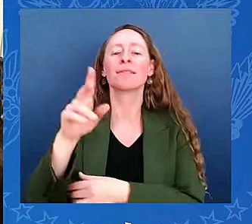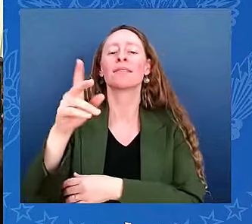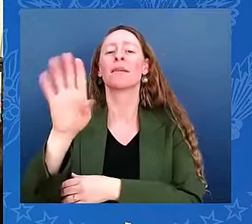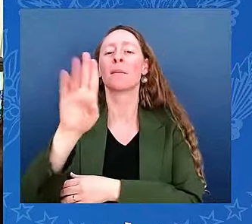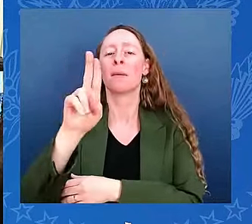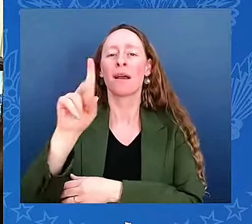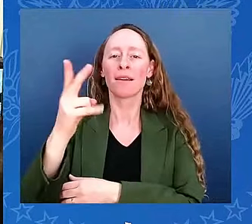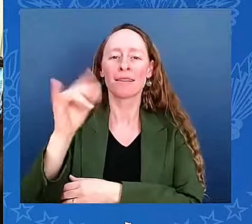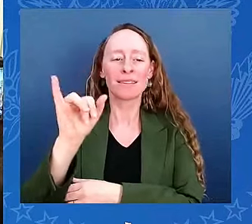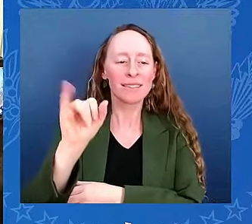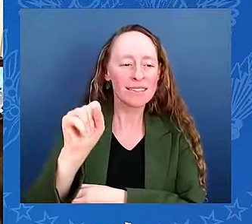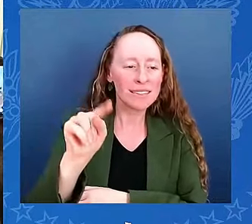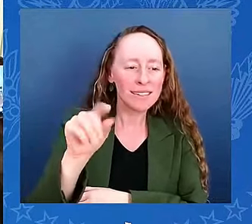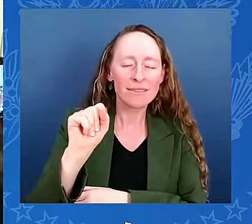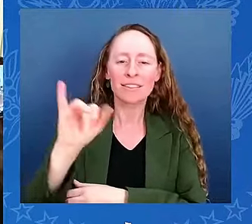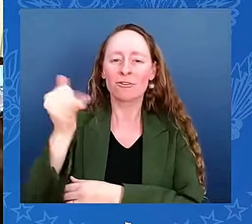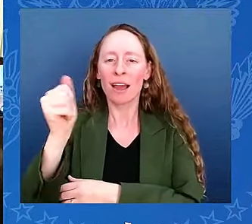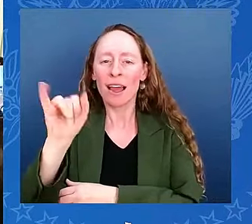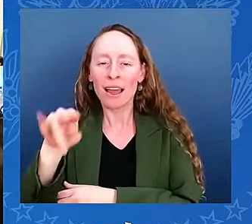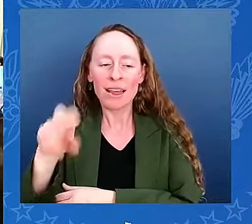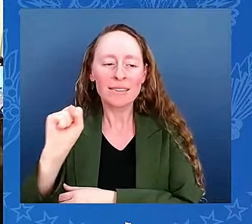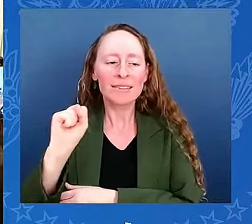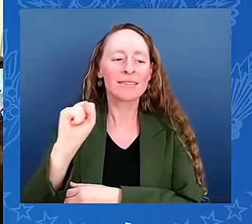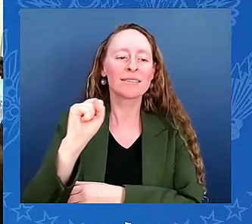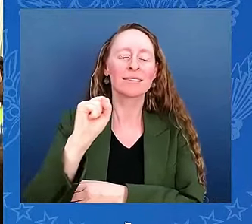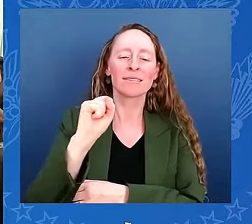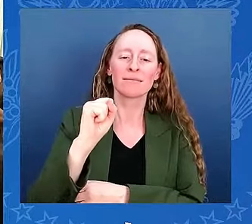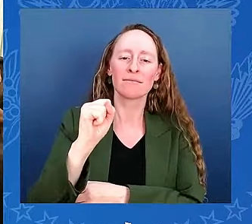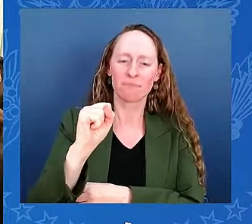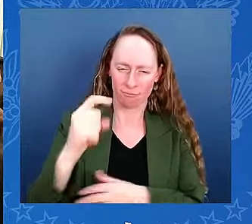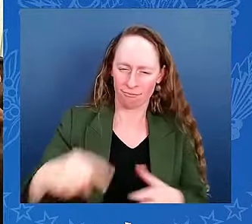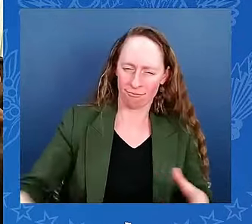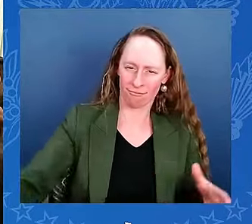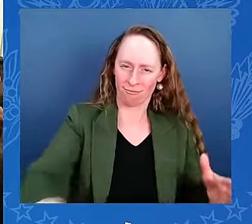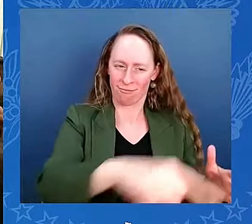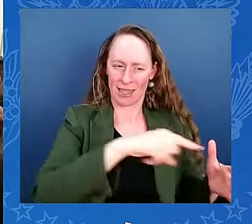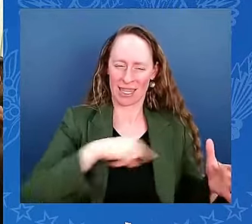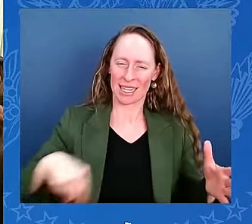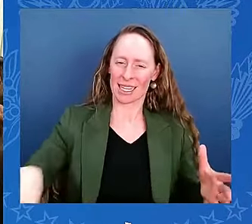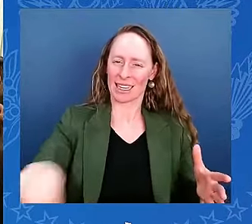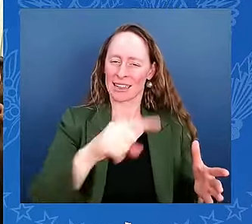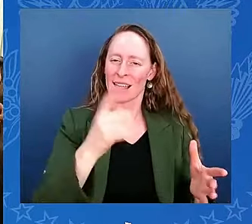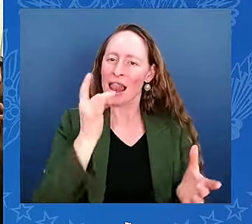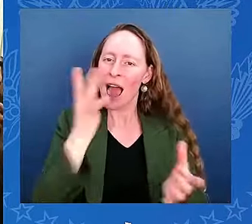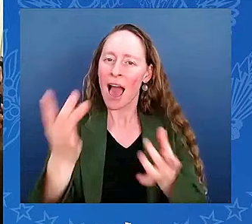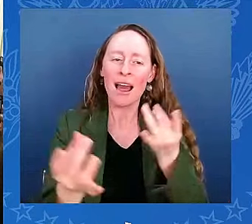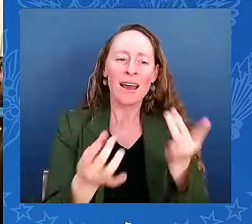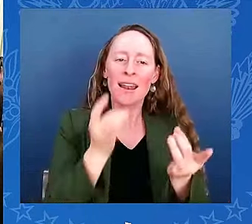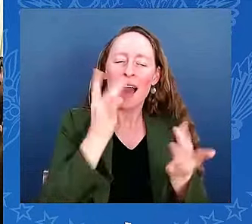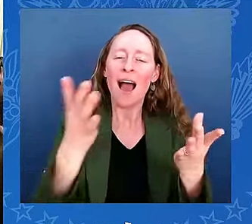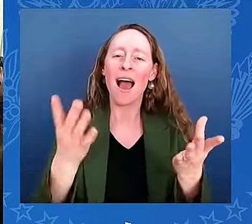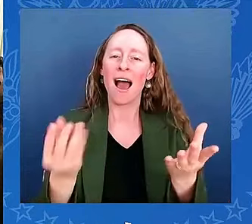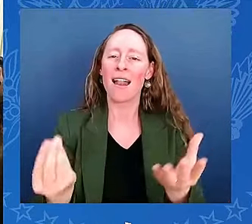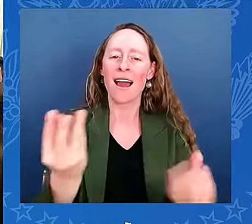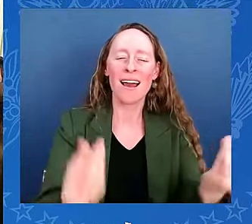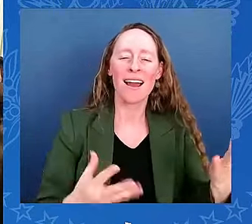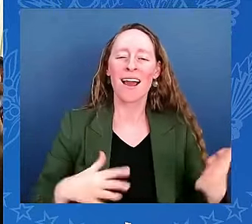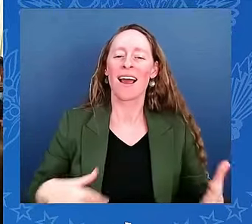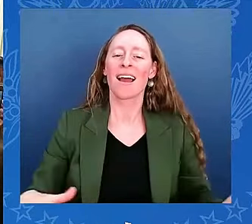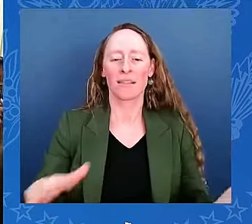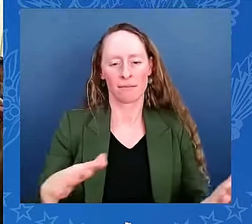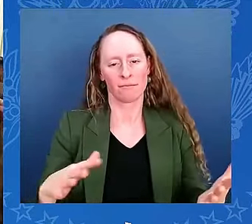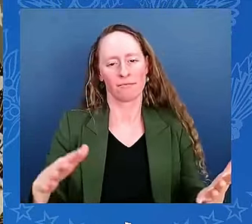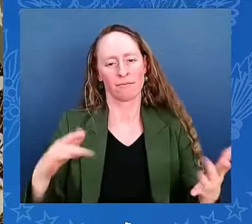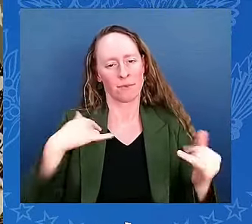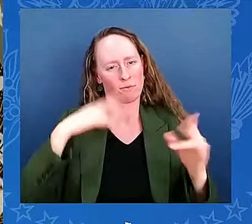to be the light — all of us. Now, as President, I've been honored to host the biggest Diwali receptions ever at the White